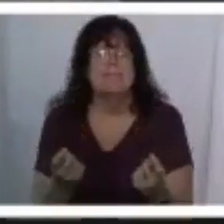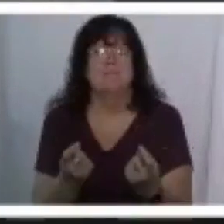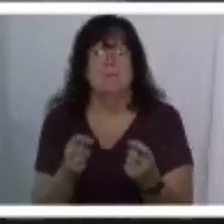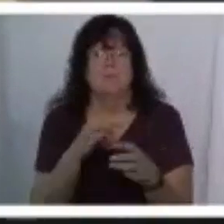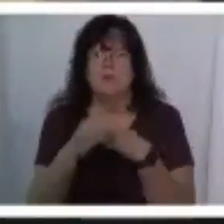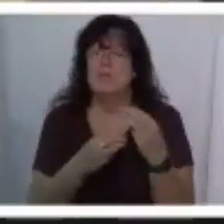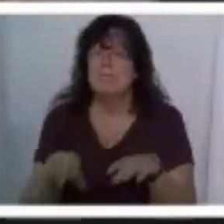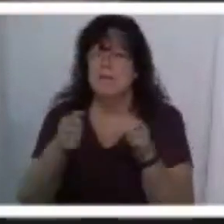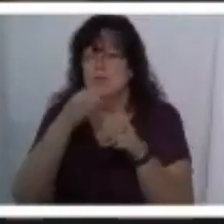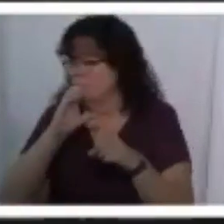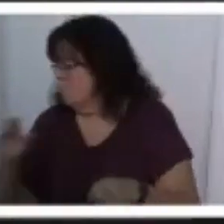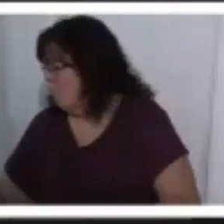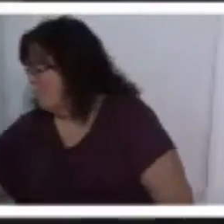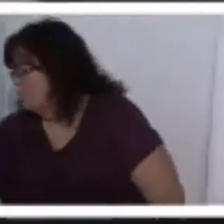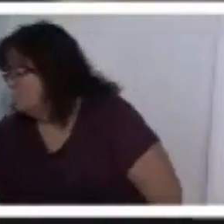of you and drink